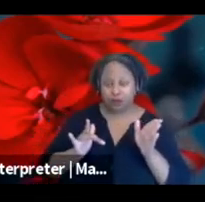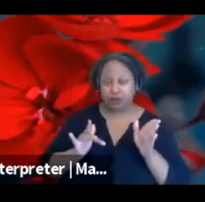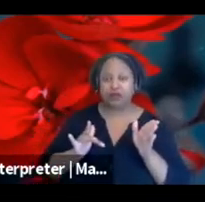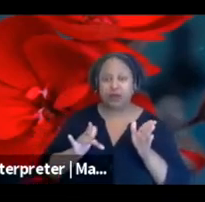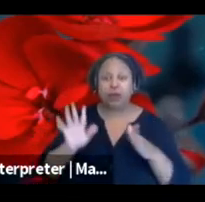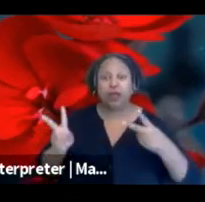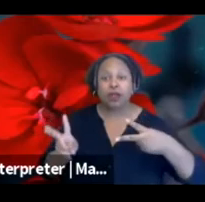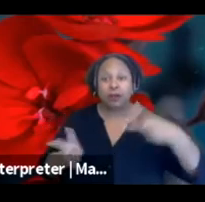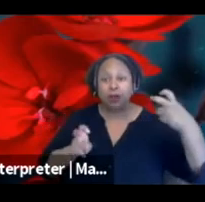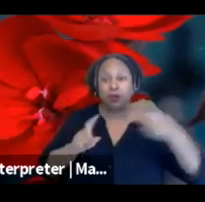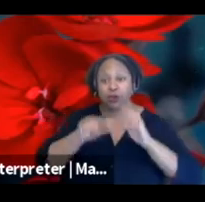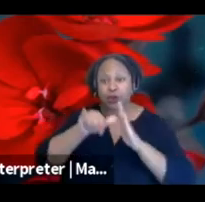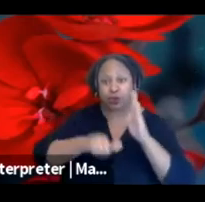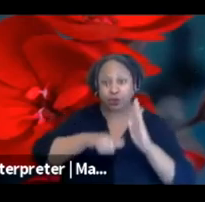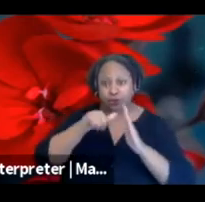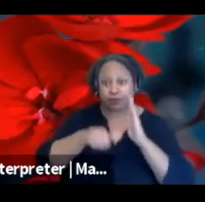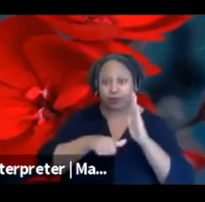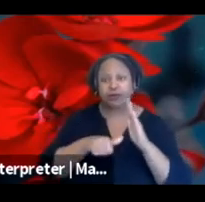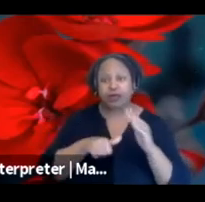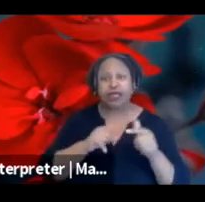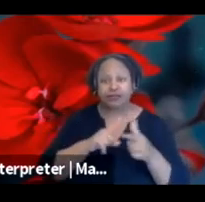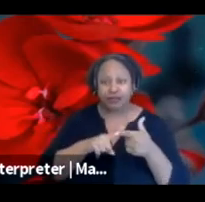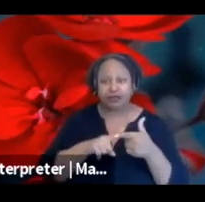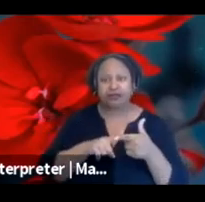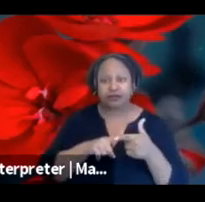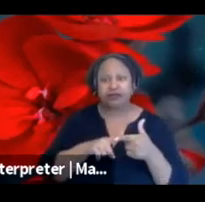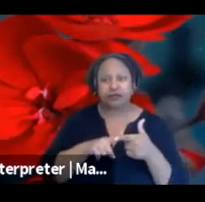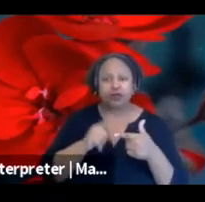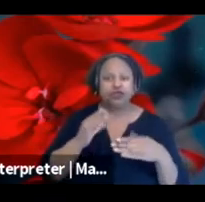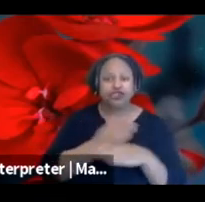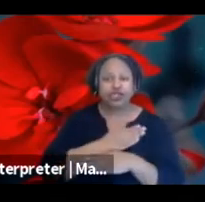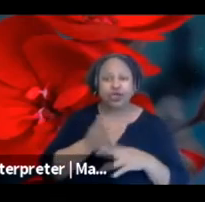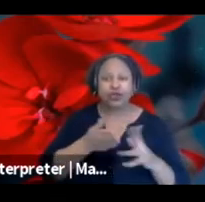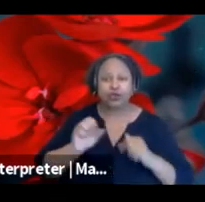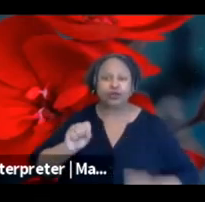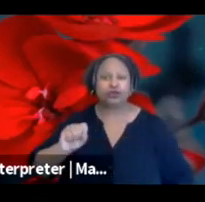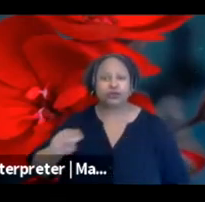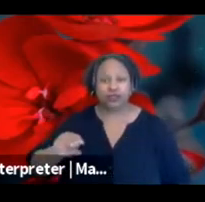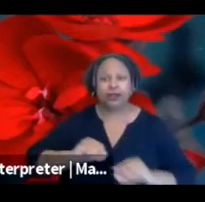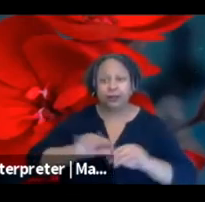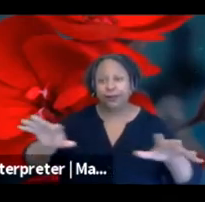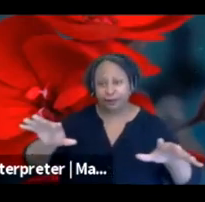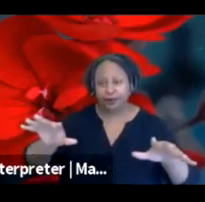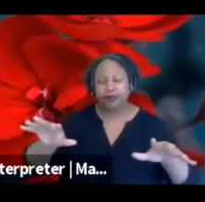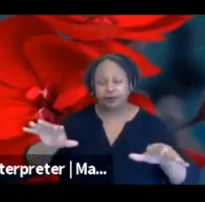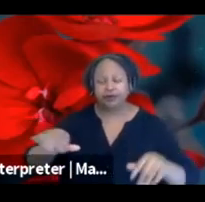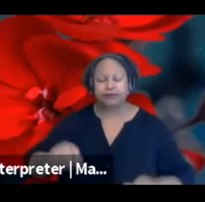uploading it to our YouTube and sharing through social media. So you'll be able to share with others.